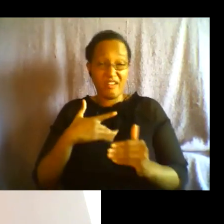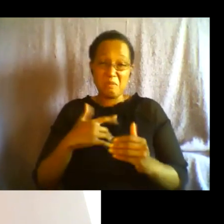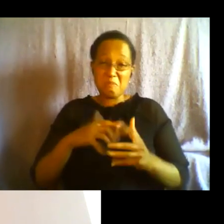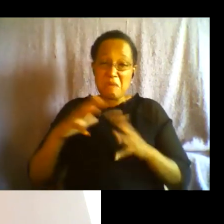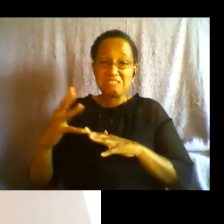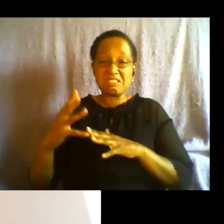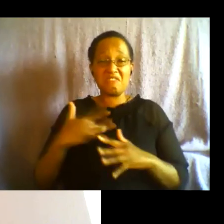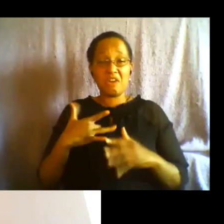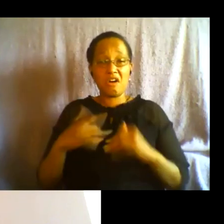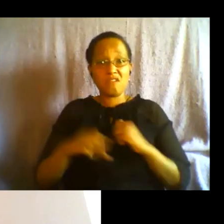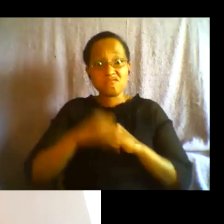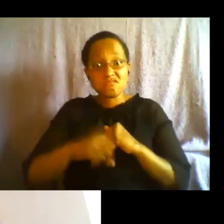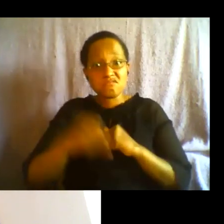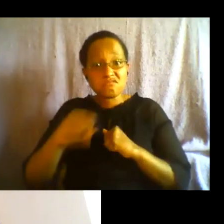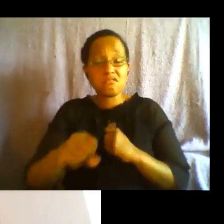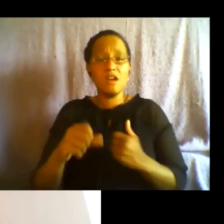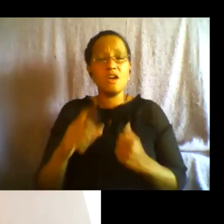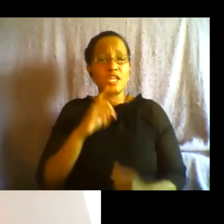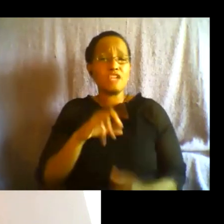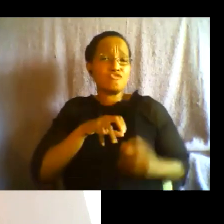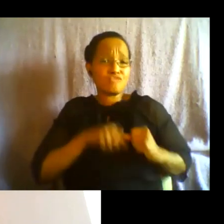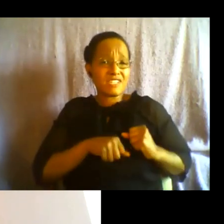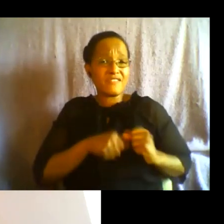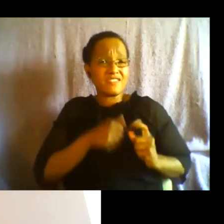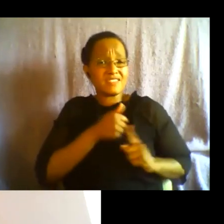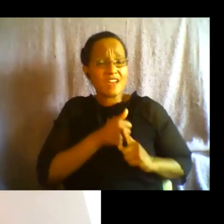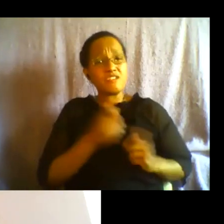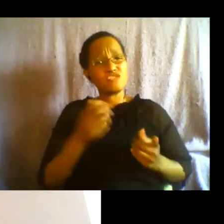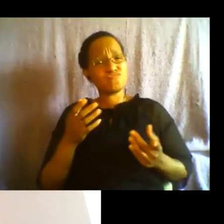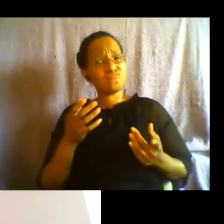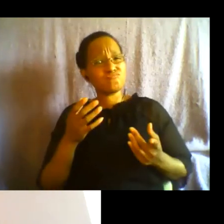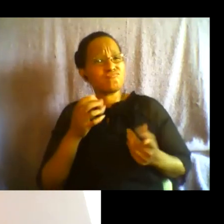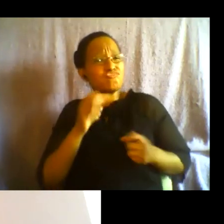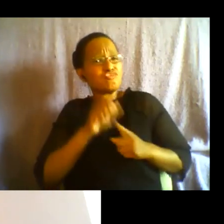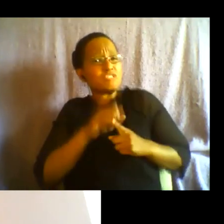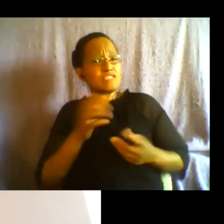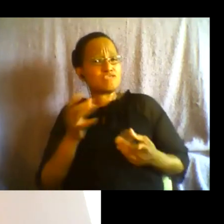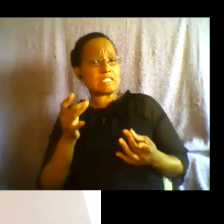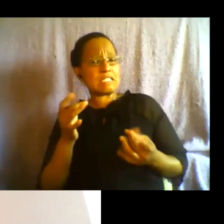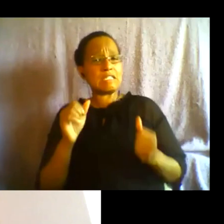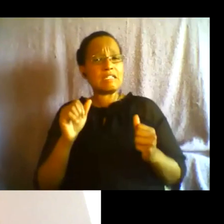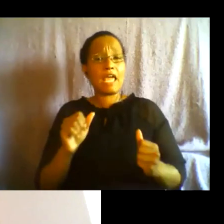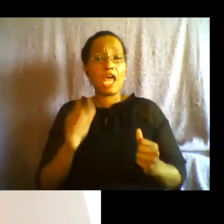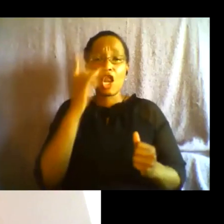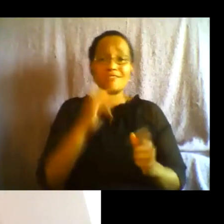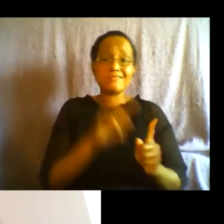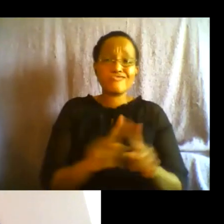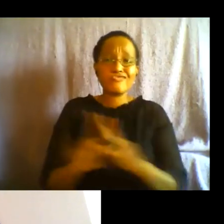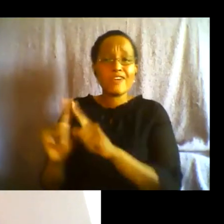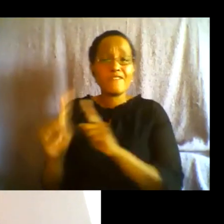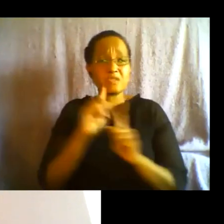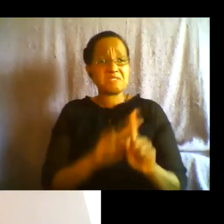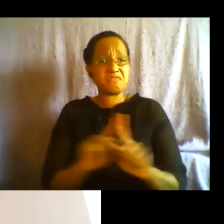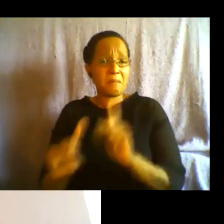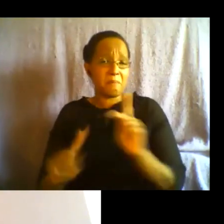it looks really different at different times and for different folks and then i think about this question about stereotypes